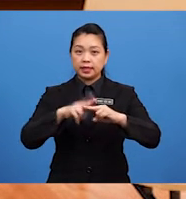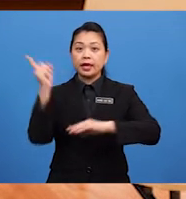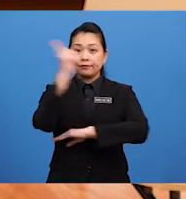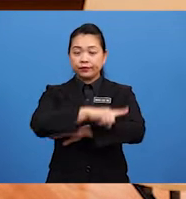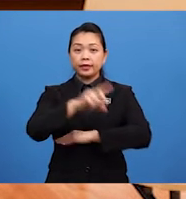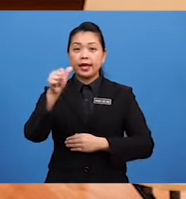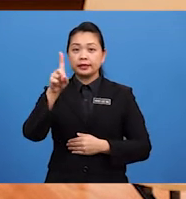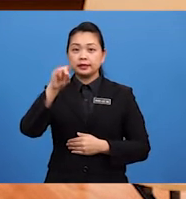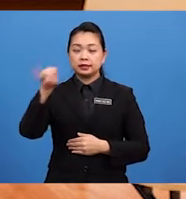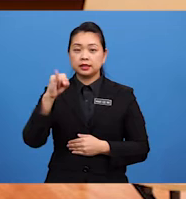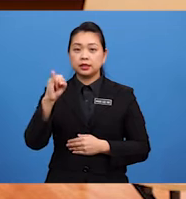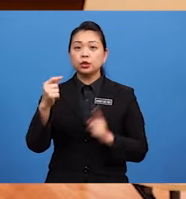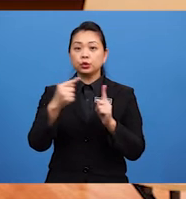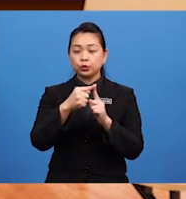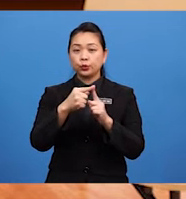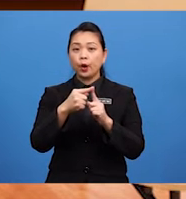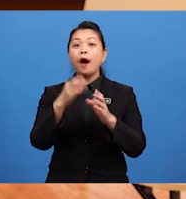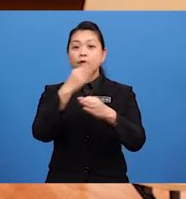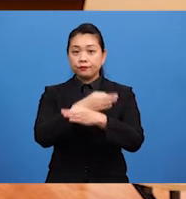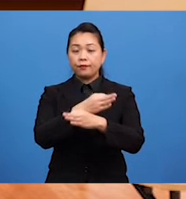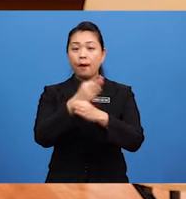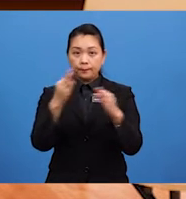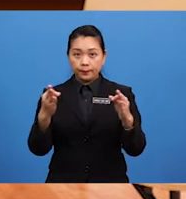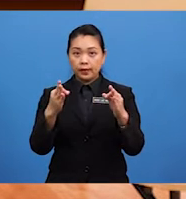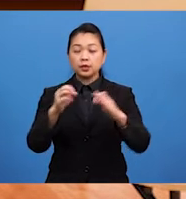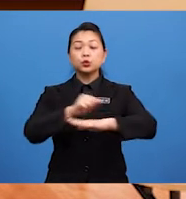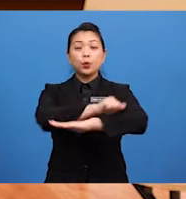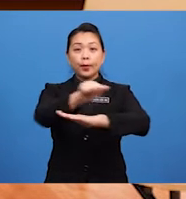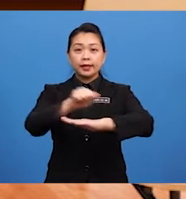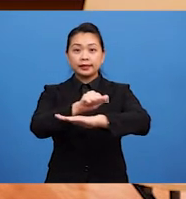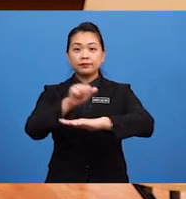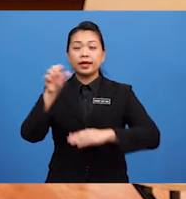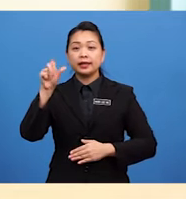adjective To form Its Superlative Form